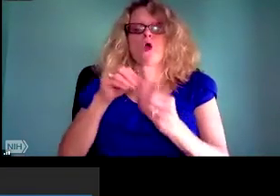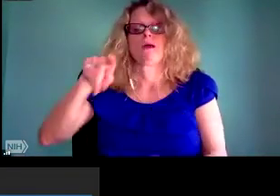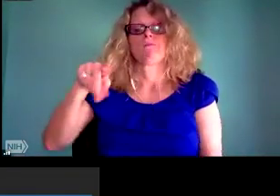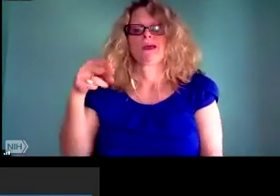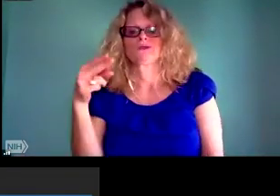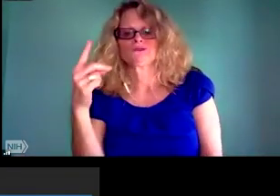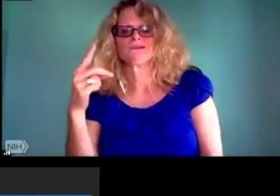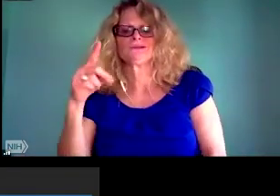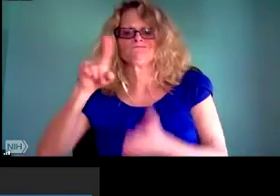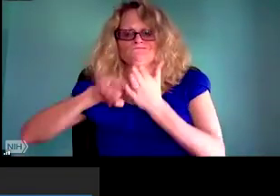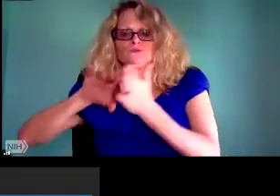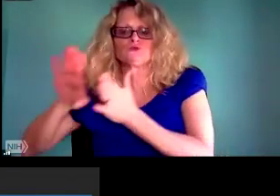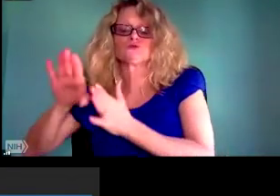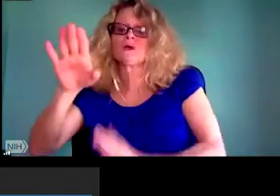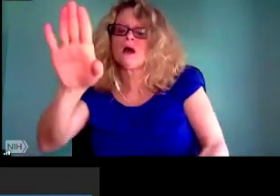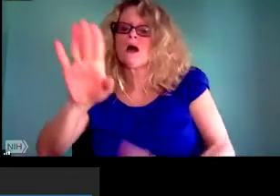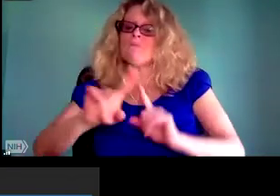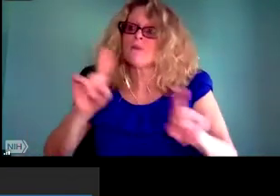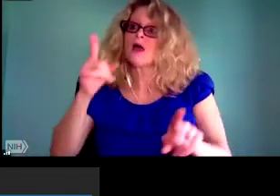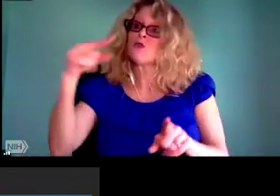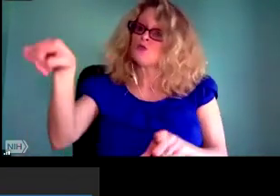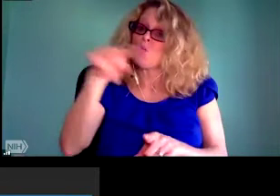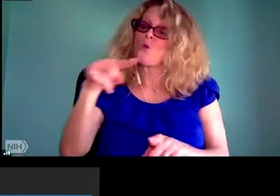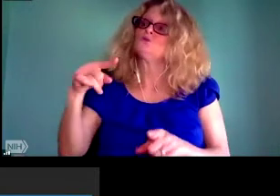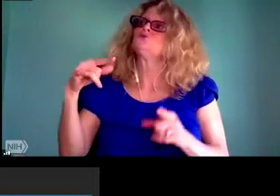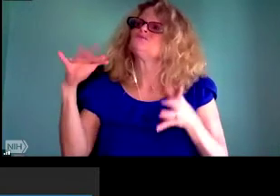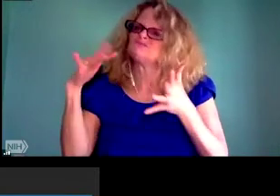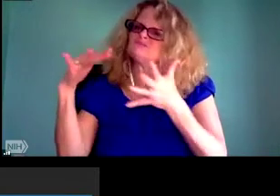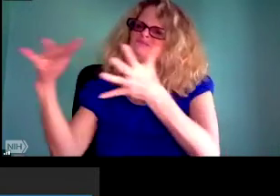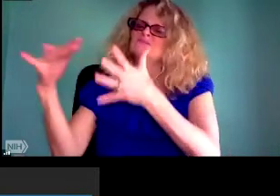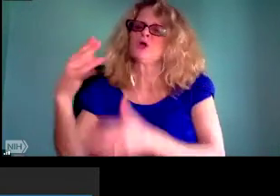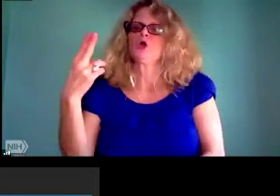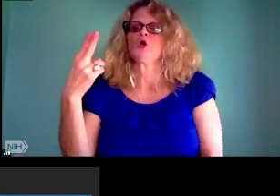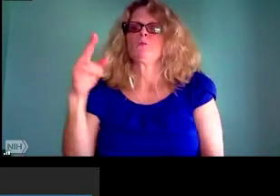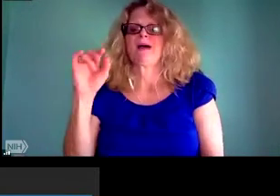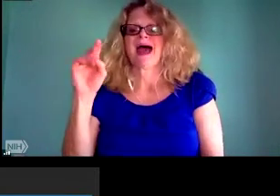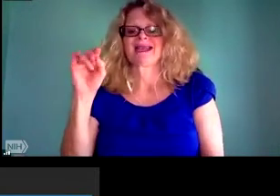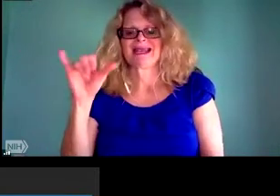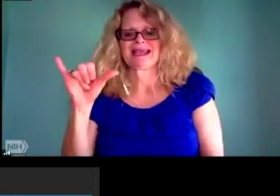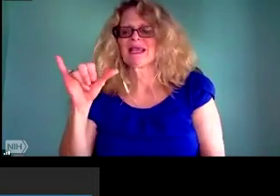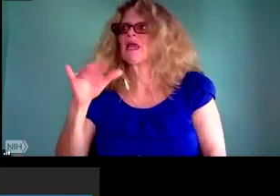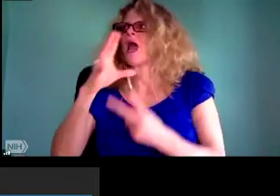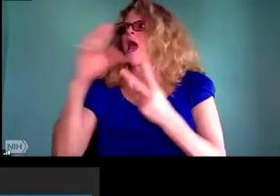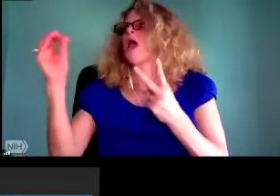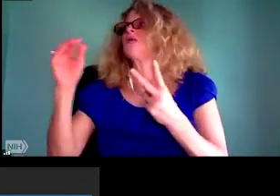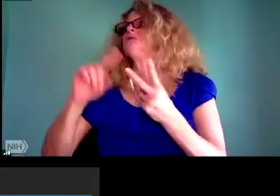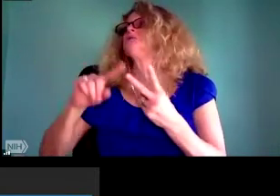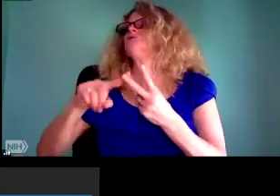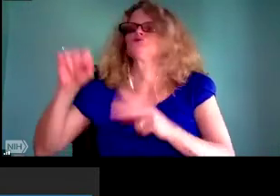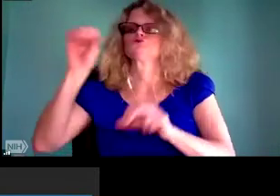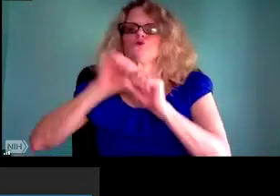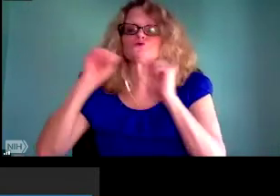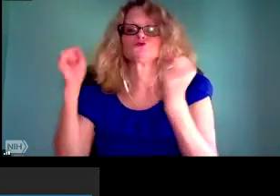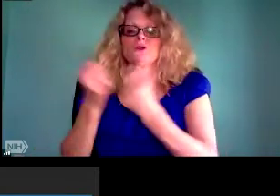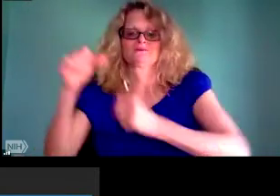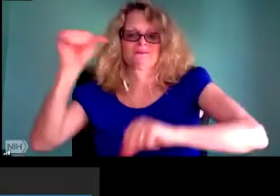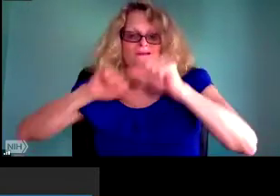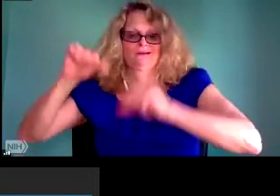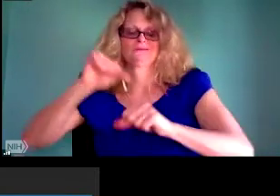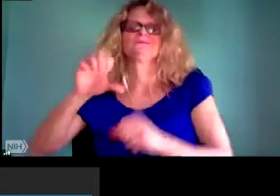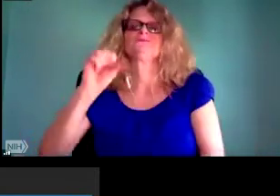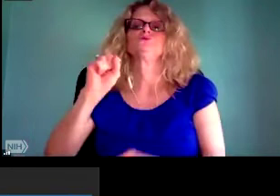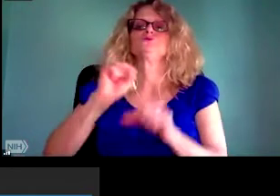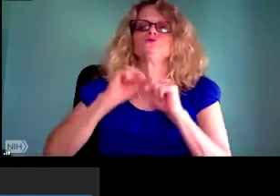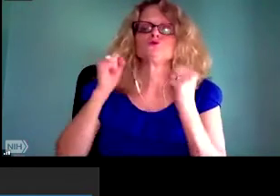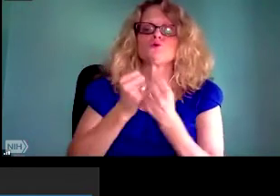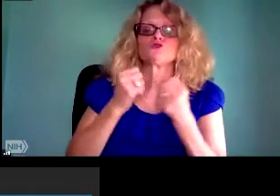a data set down at the end of the line or where they're not thinking about the data that they're using to train their machine learning algorithms, where we